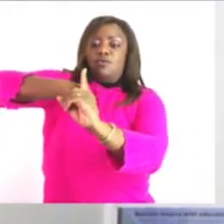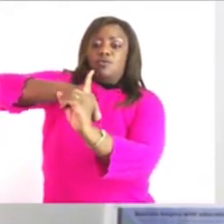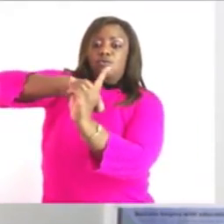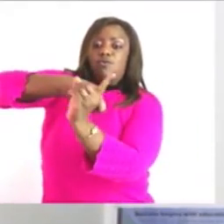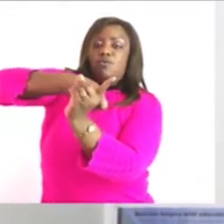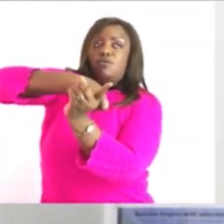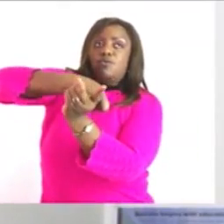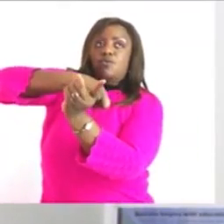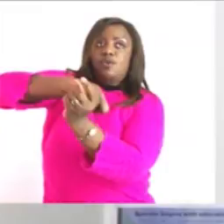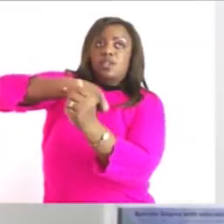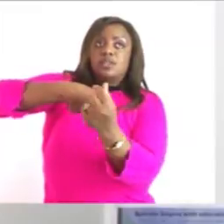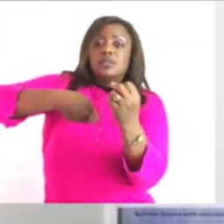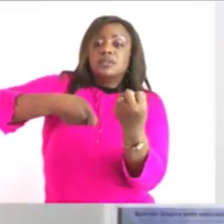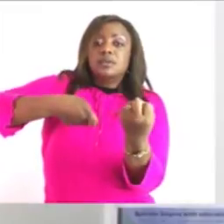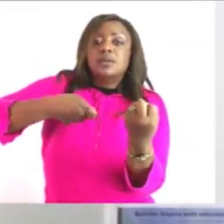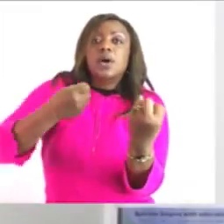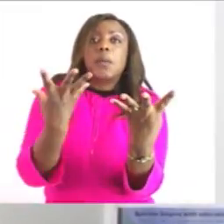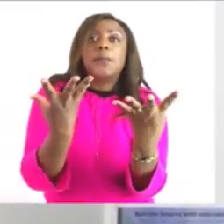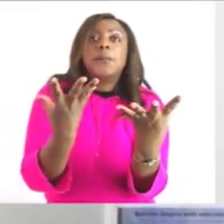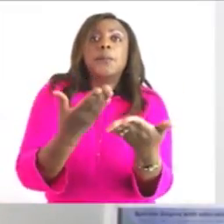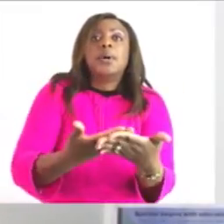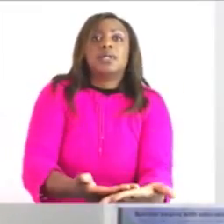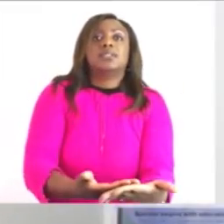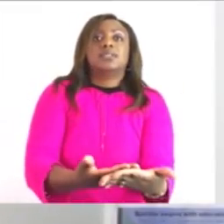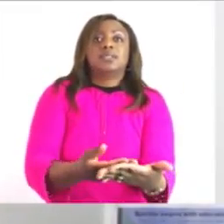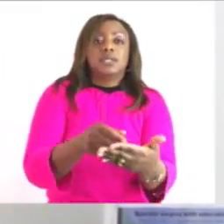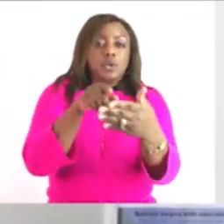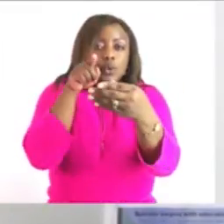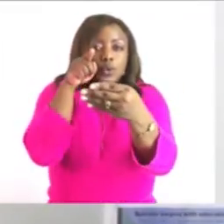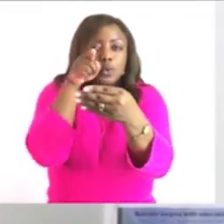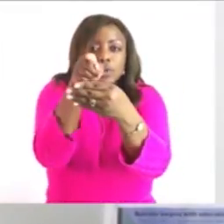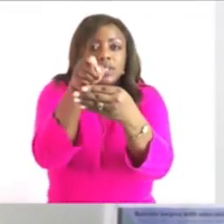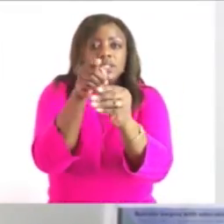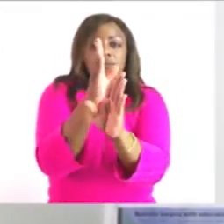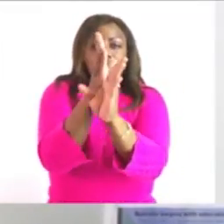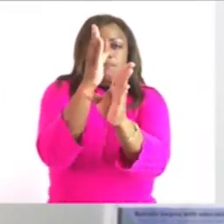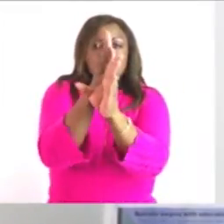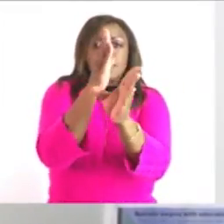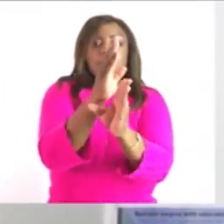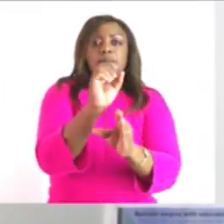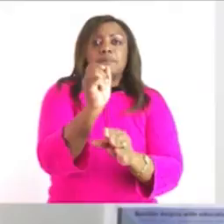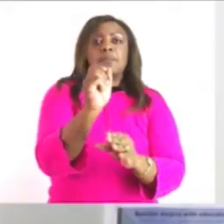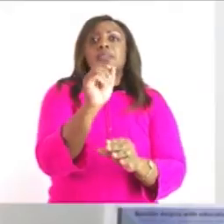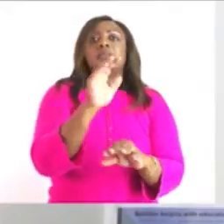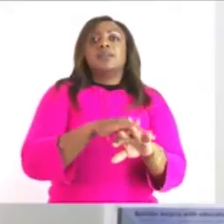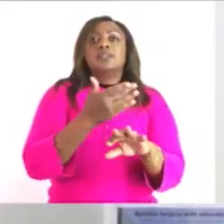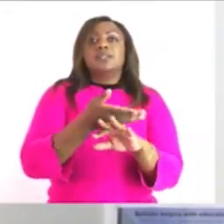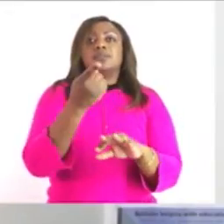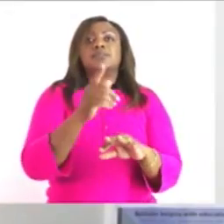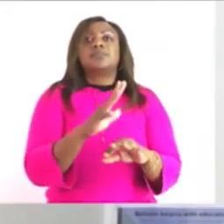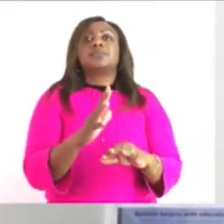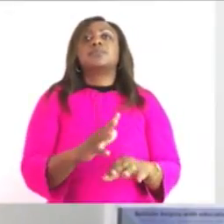straight straight with the weight ends and it points for me at 500 there but